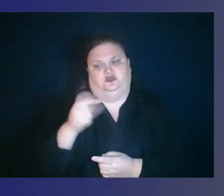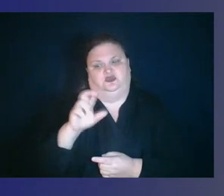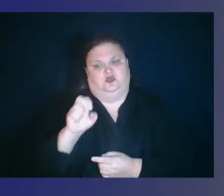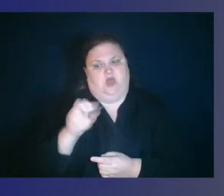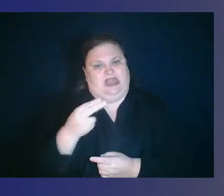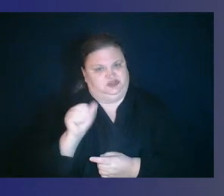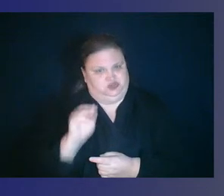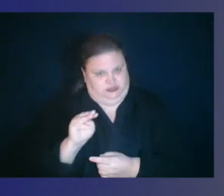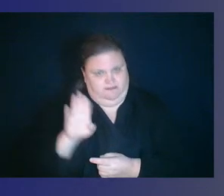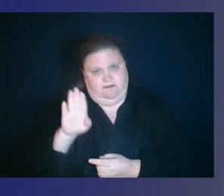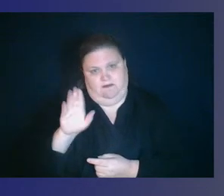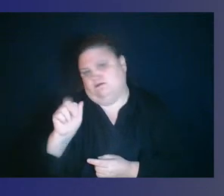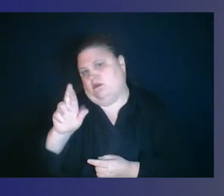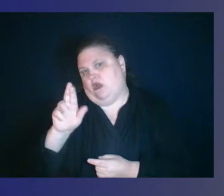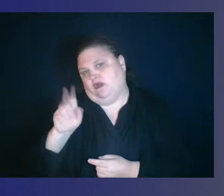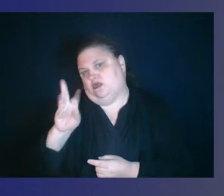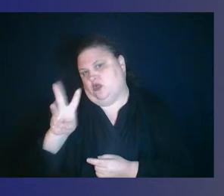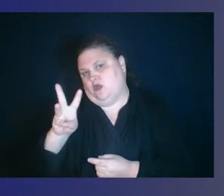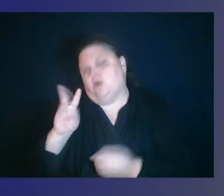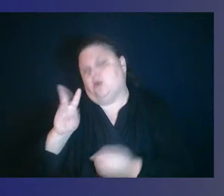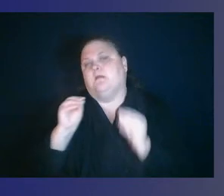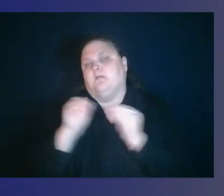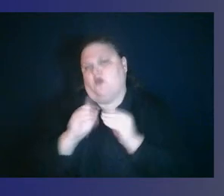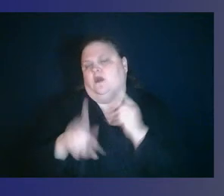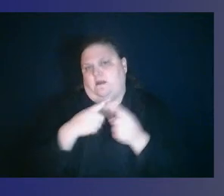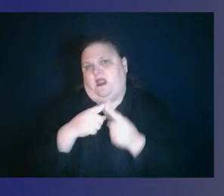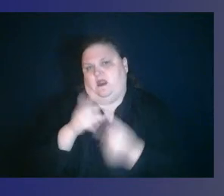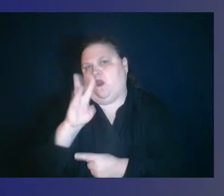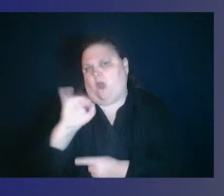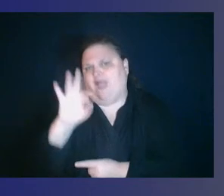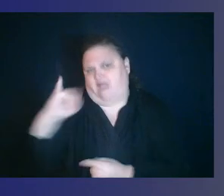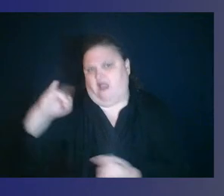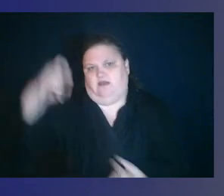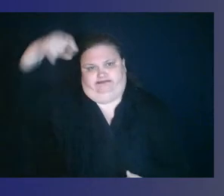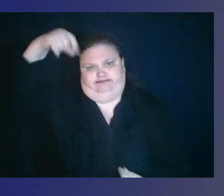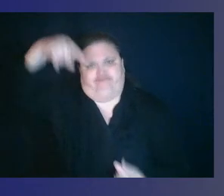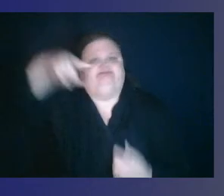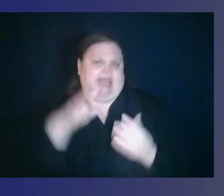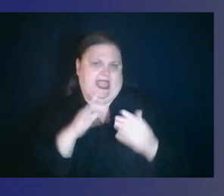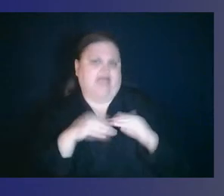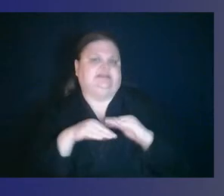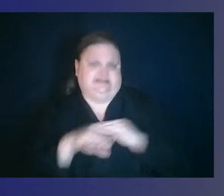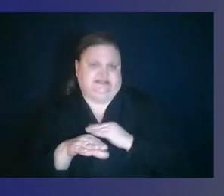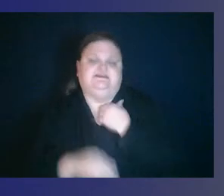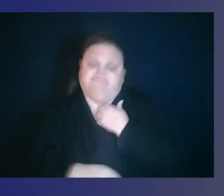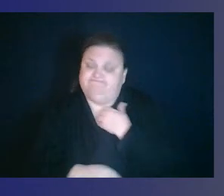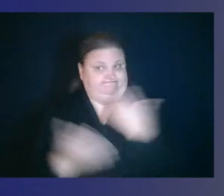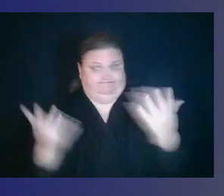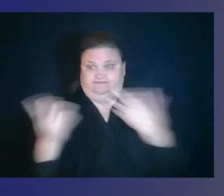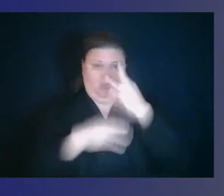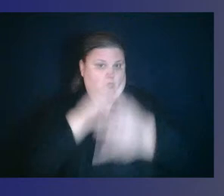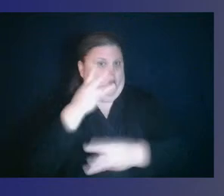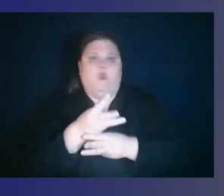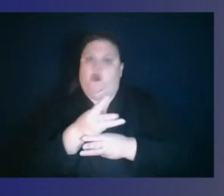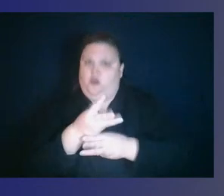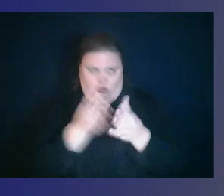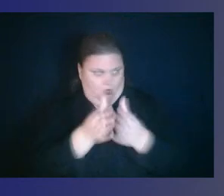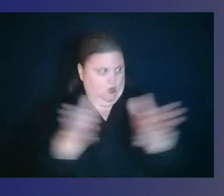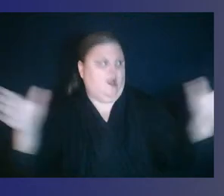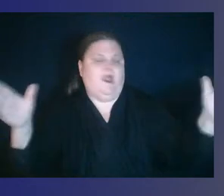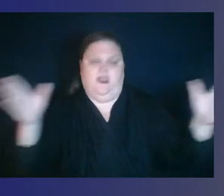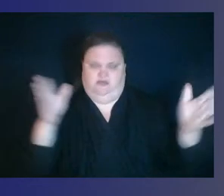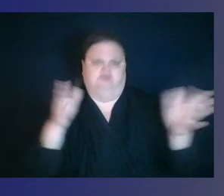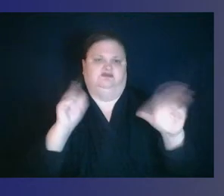model, it's access to Wi-Fi, which is a global community we find ourselves in, right? And I would dare say that